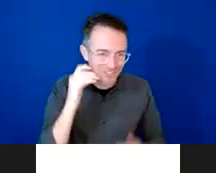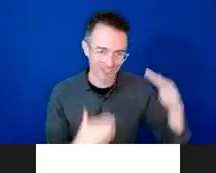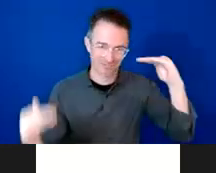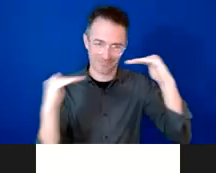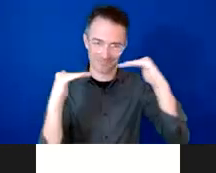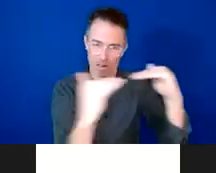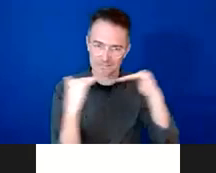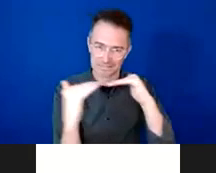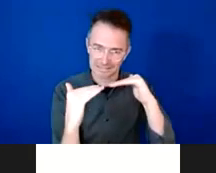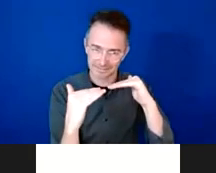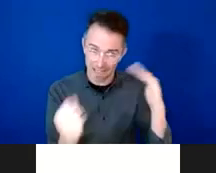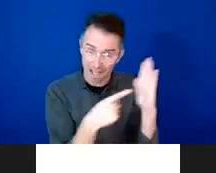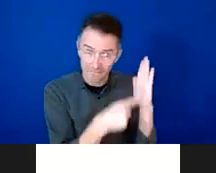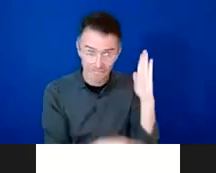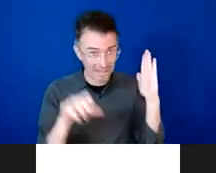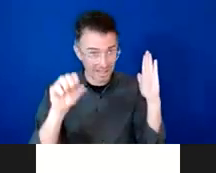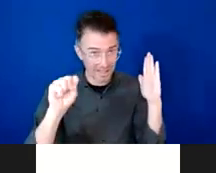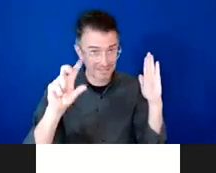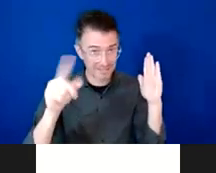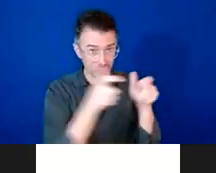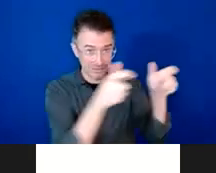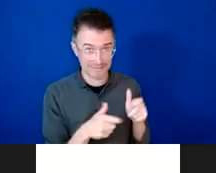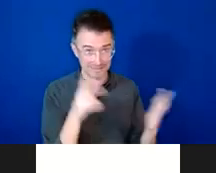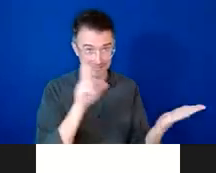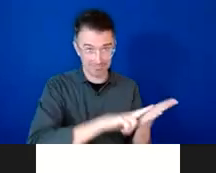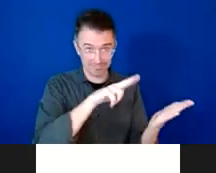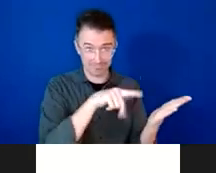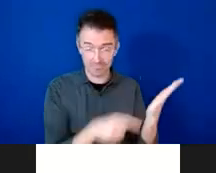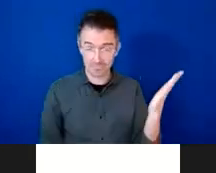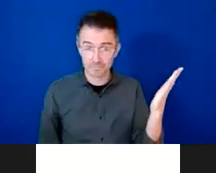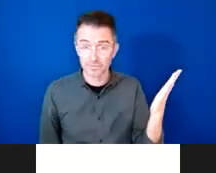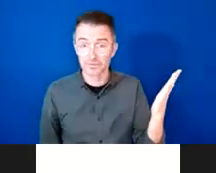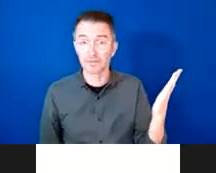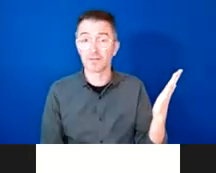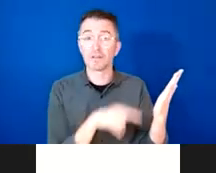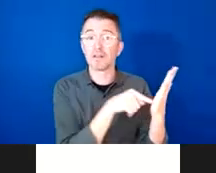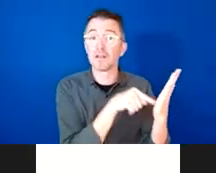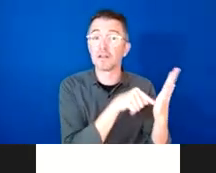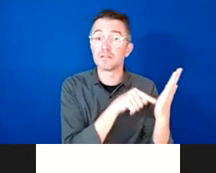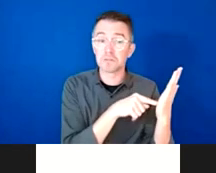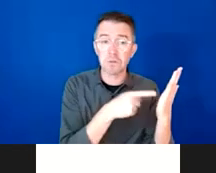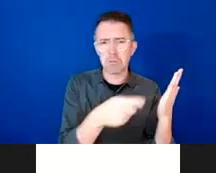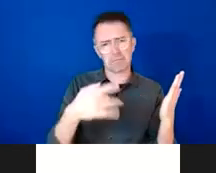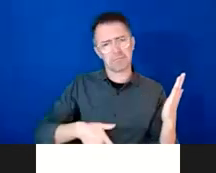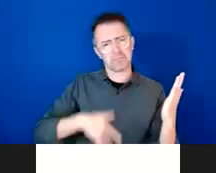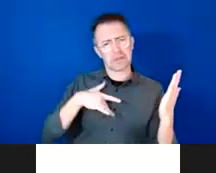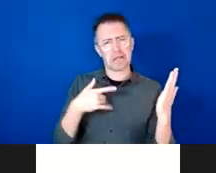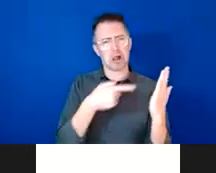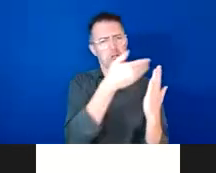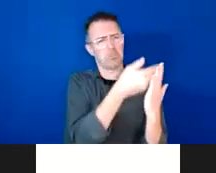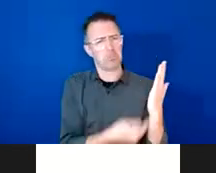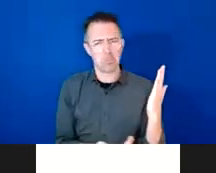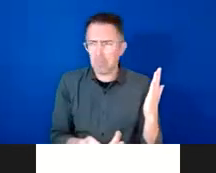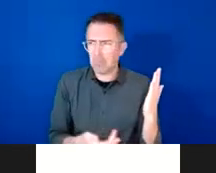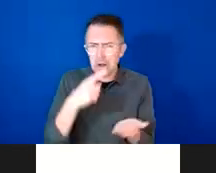step and it might not have much impact but in fact a process like the UNFCCC is built on reports and built on